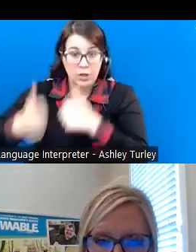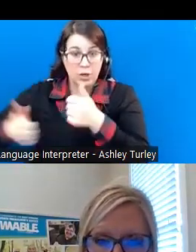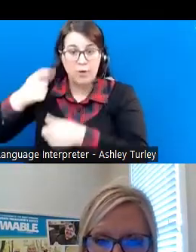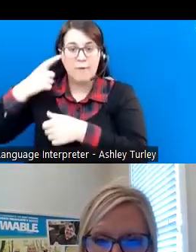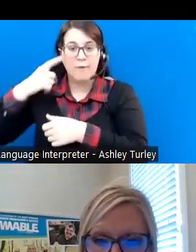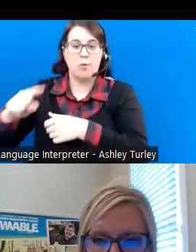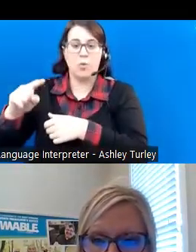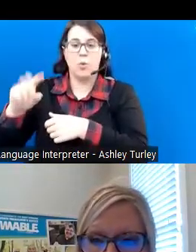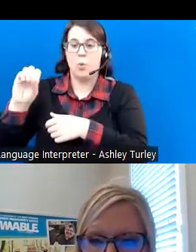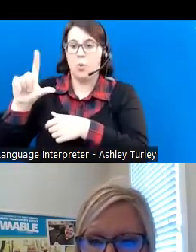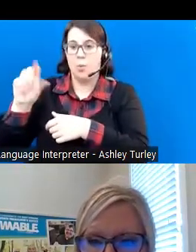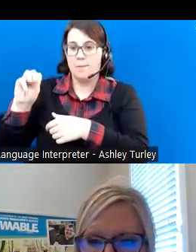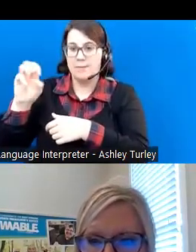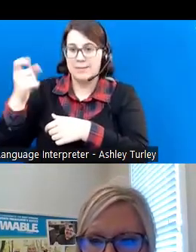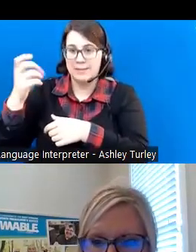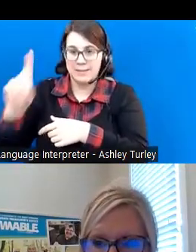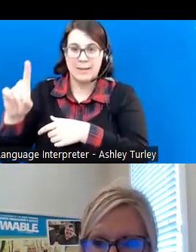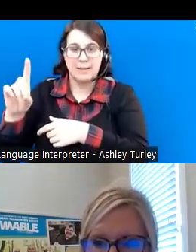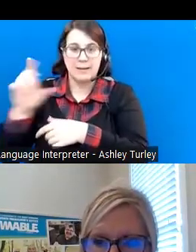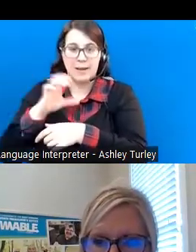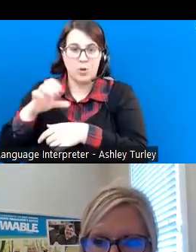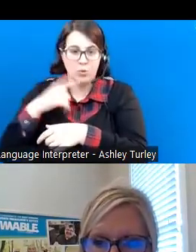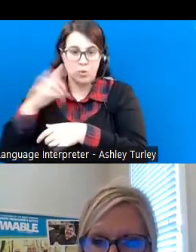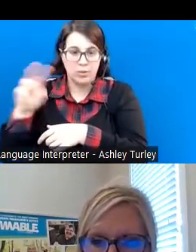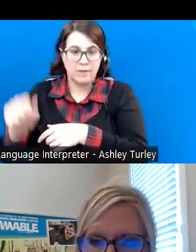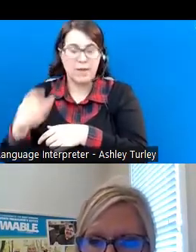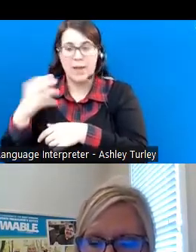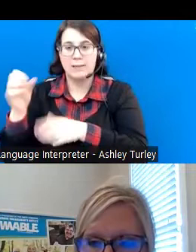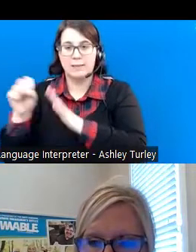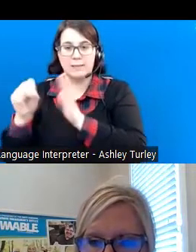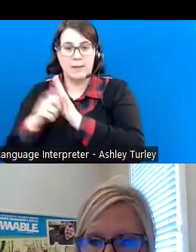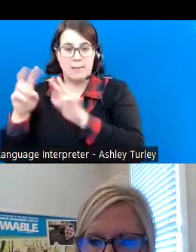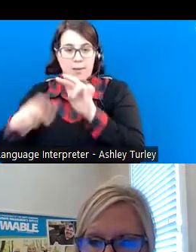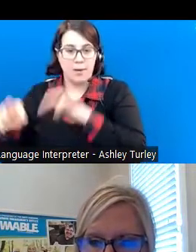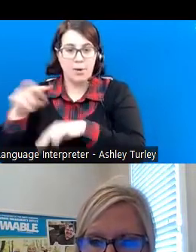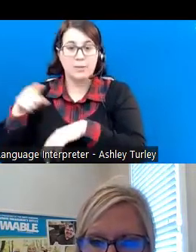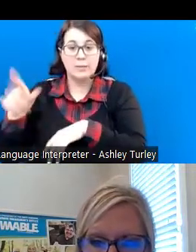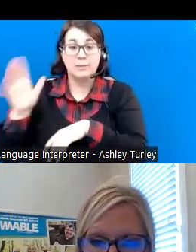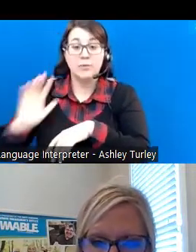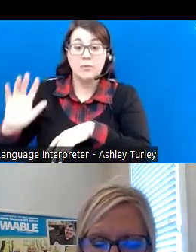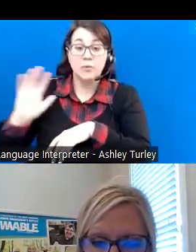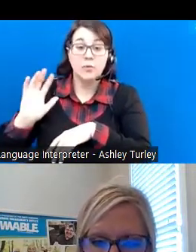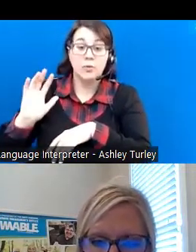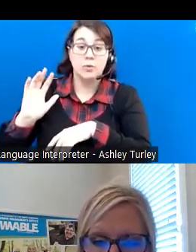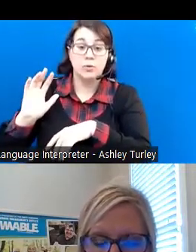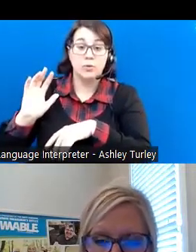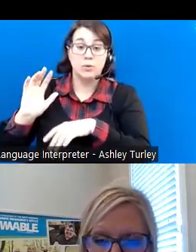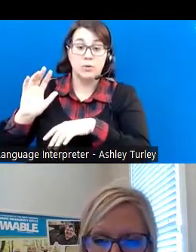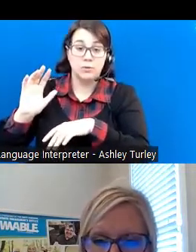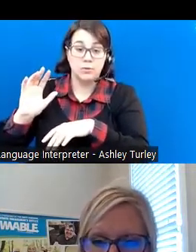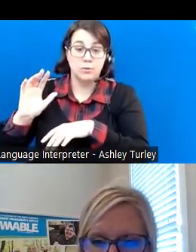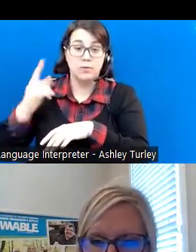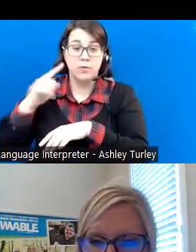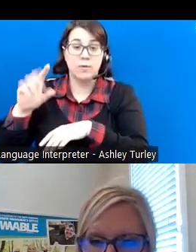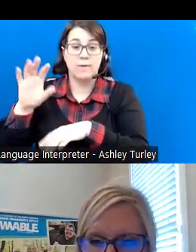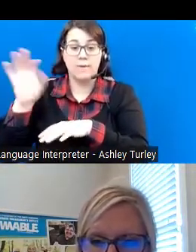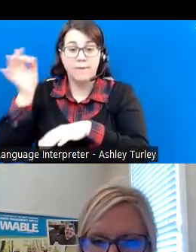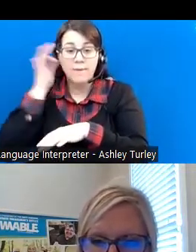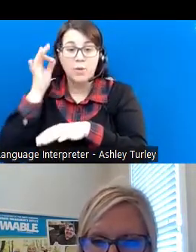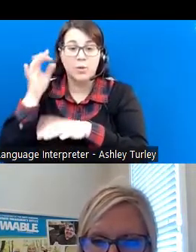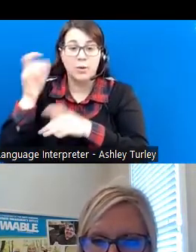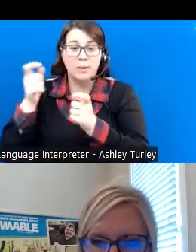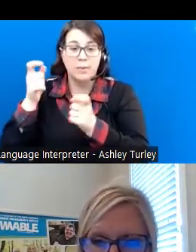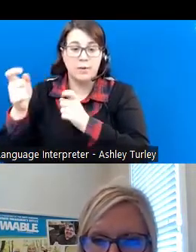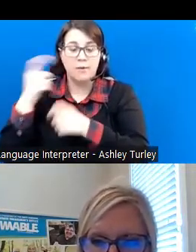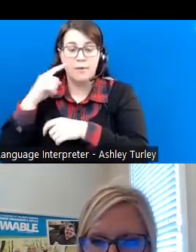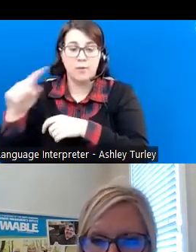Facilities. He has served as a consultant for the Federal Administration on Developmental Disabilities and for the DD Councils in other